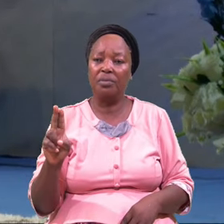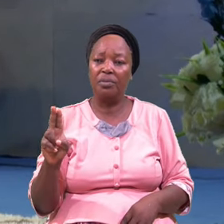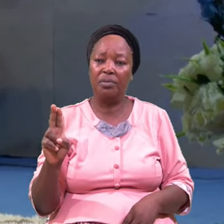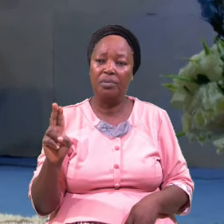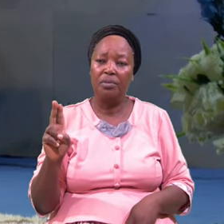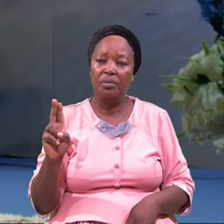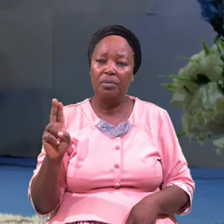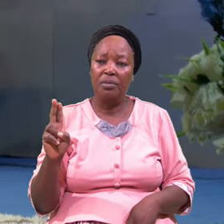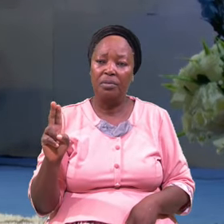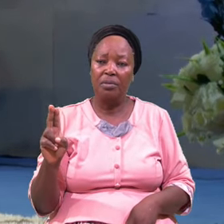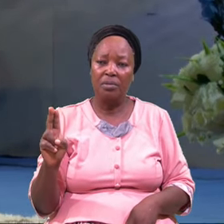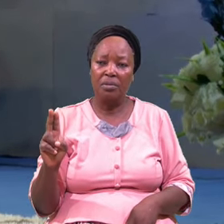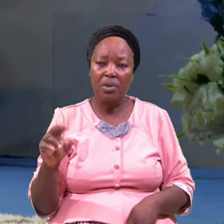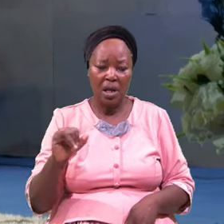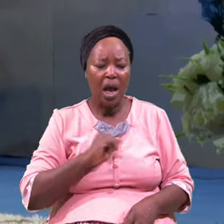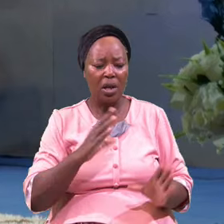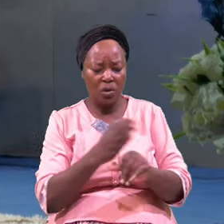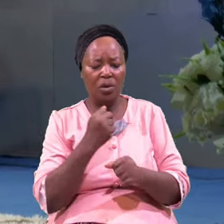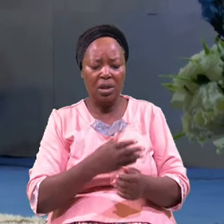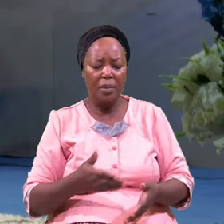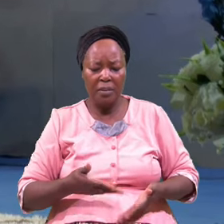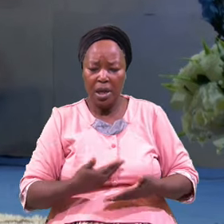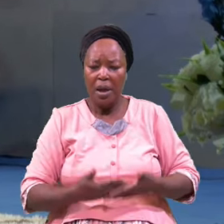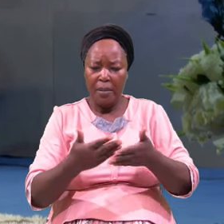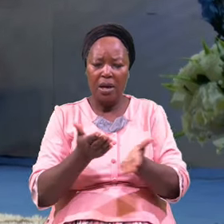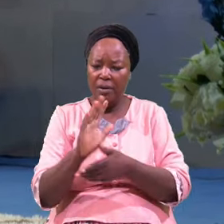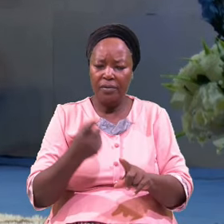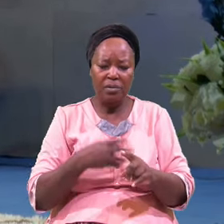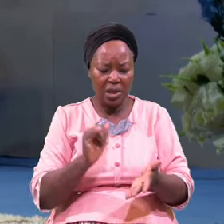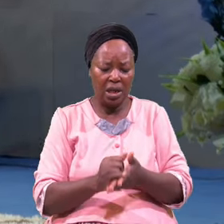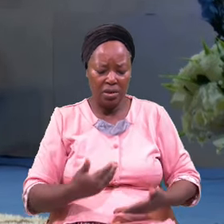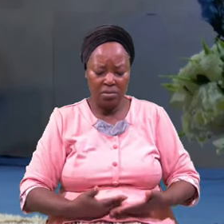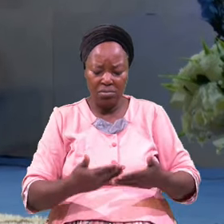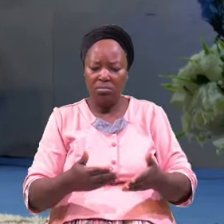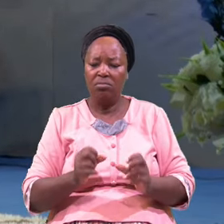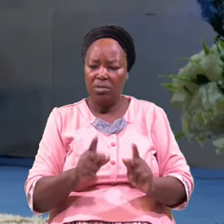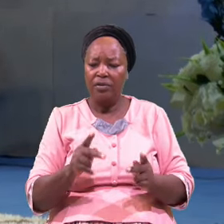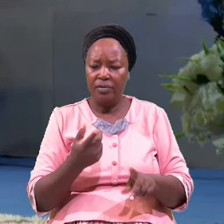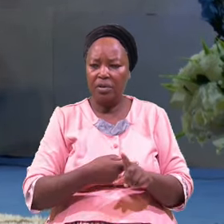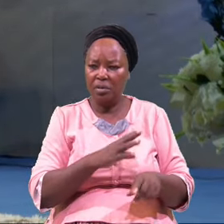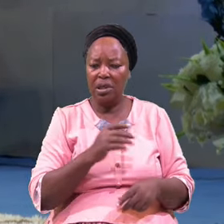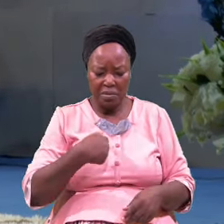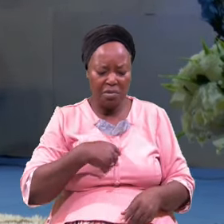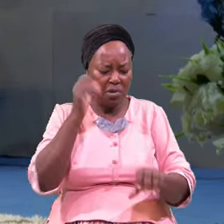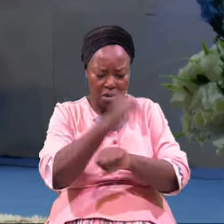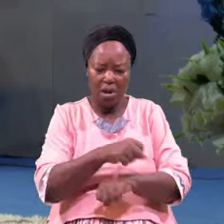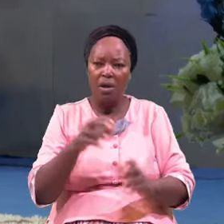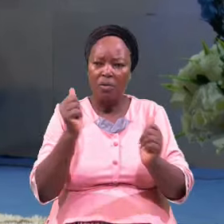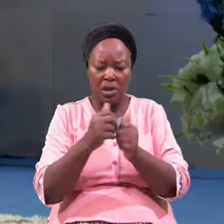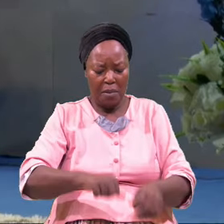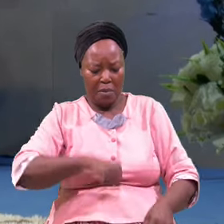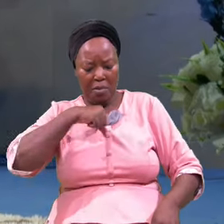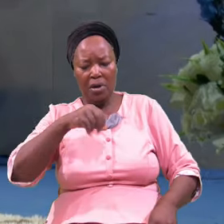I Got The Bus Right From Him I Overcame Was A Proud Man